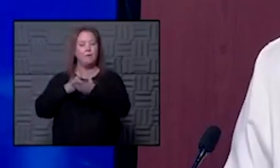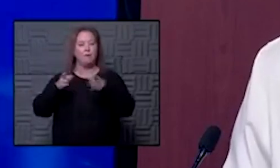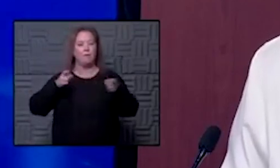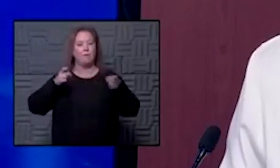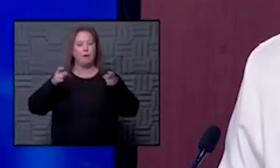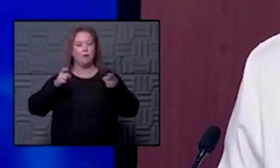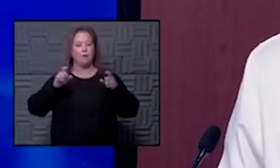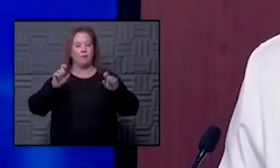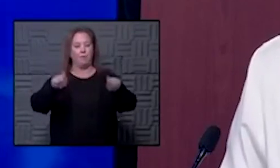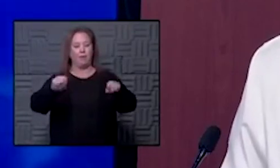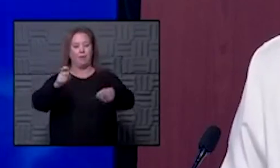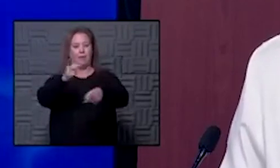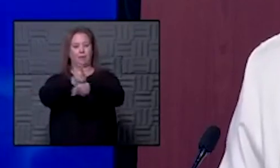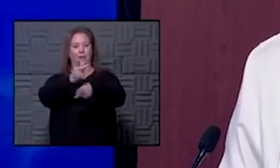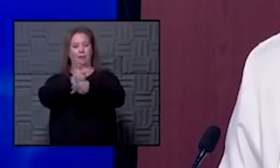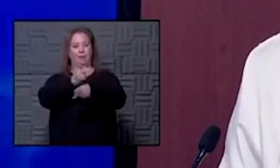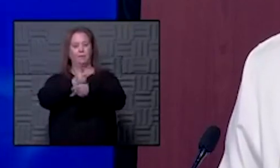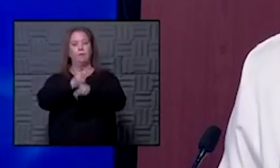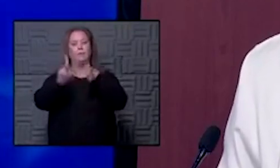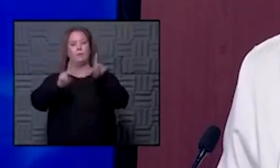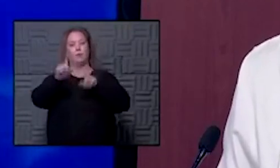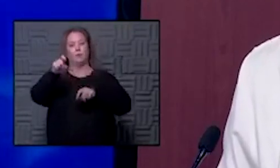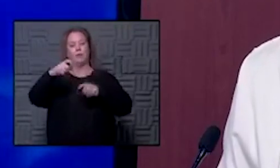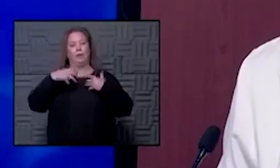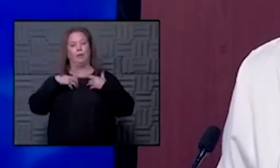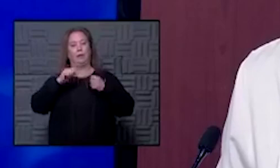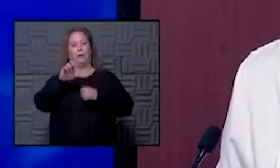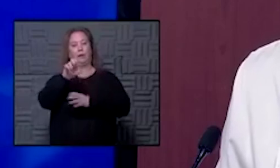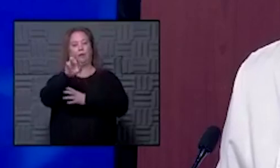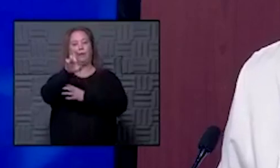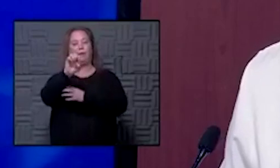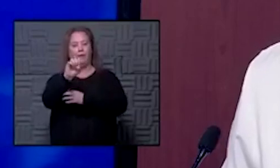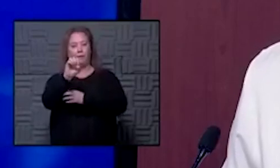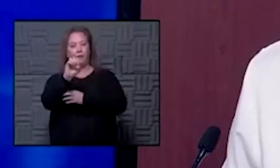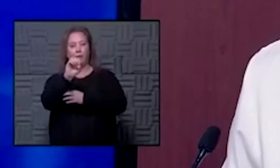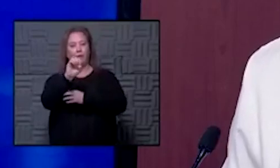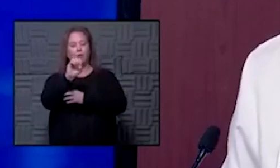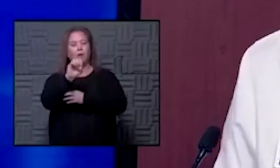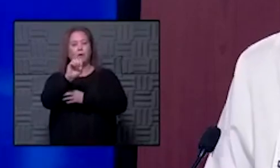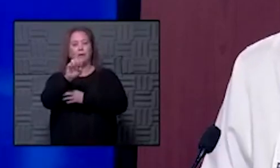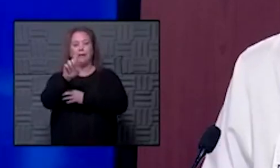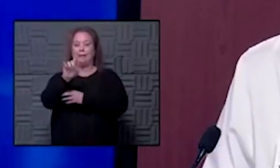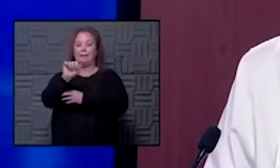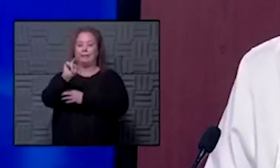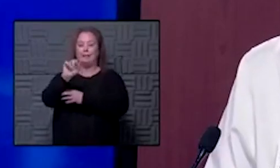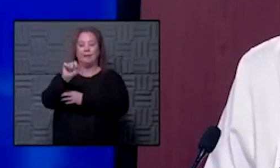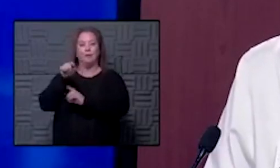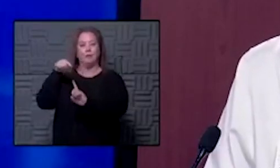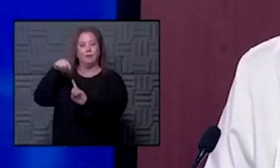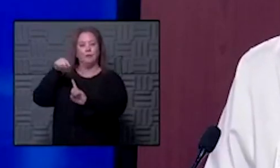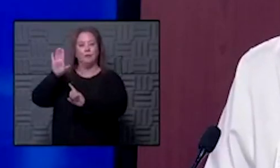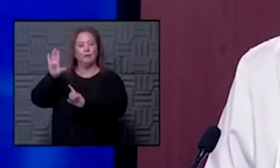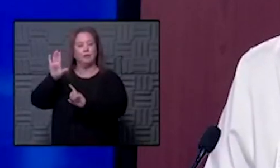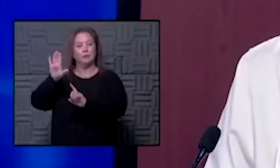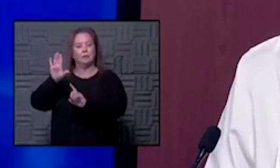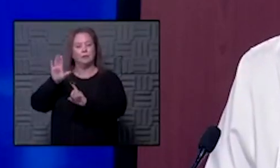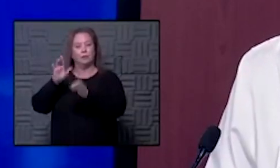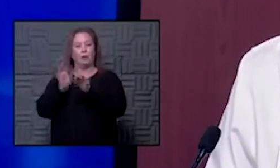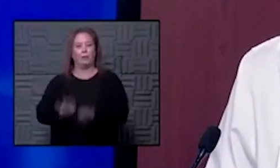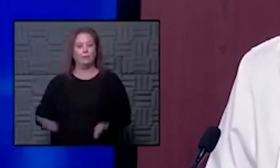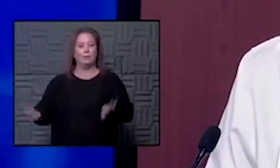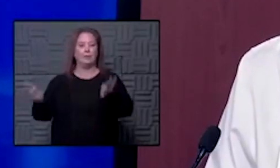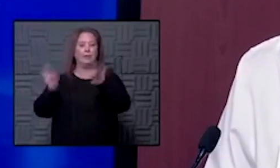managing our ability to take care of those who need health care in our community and dana's point that we have a